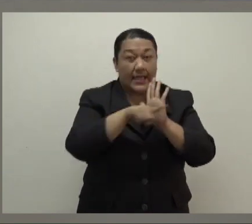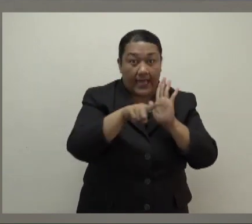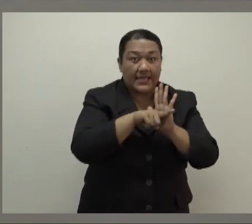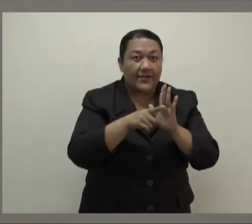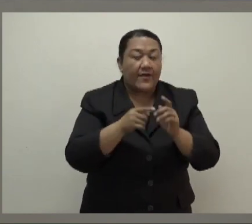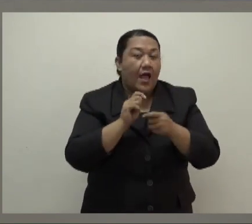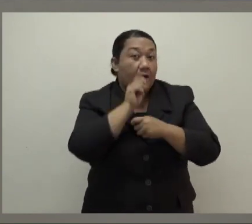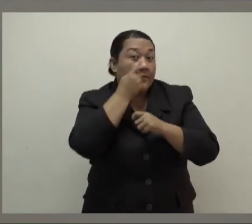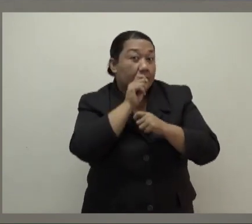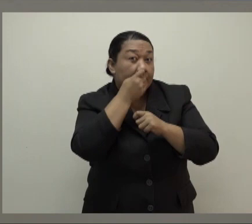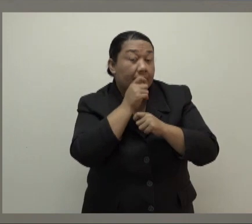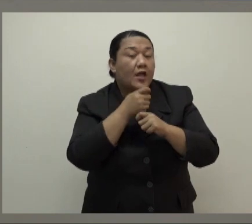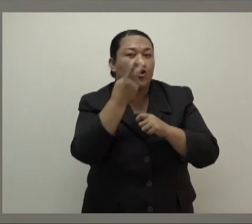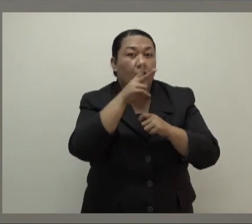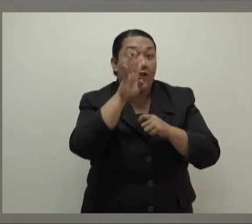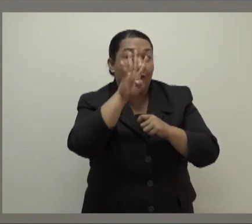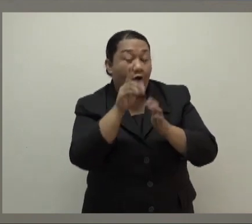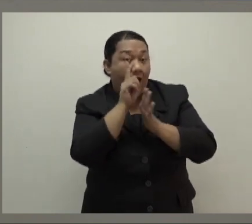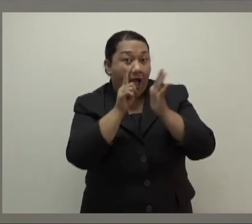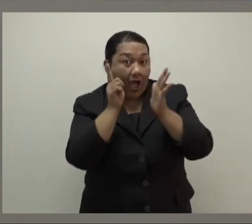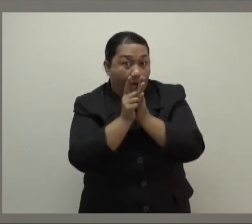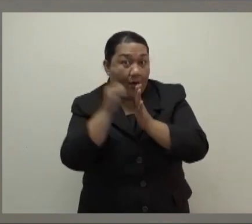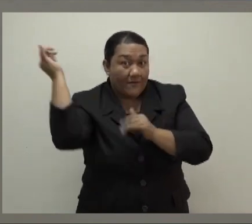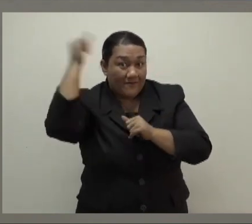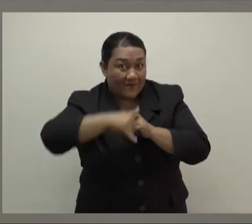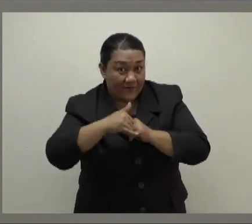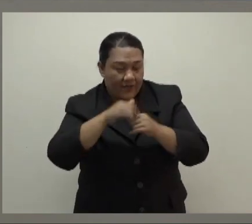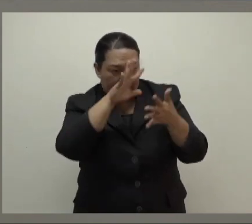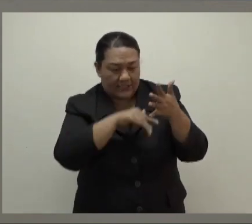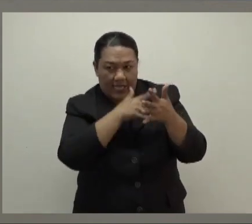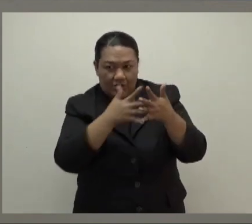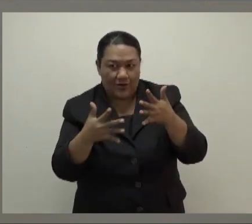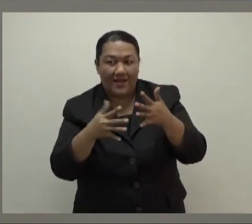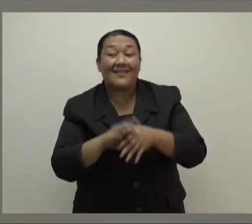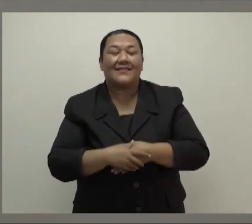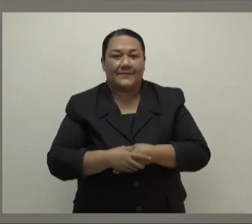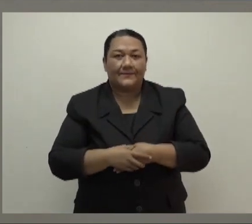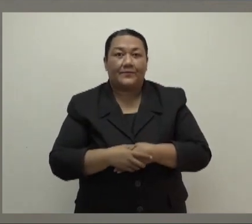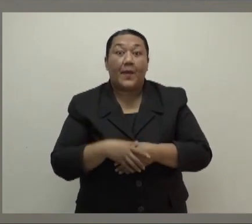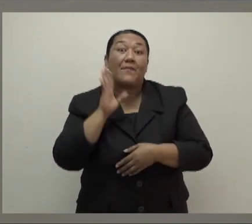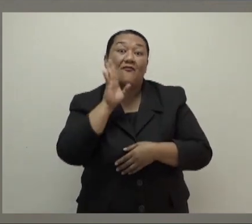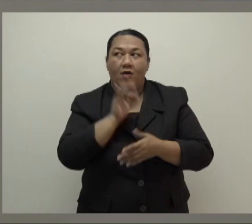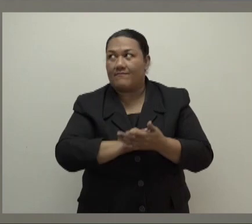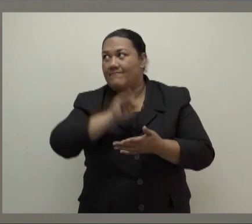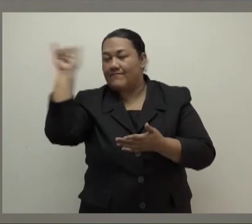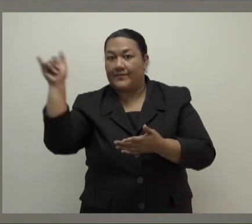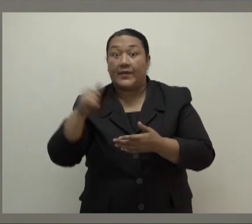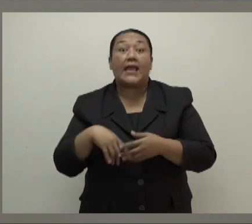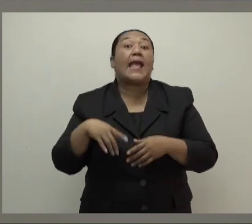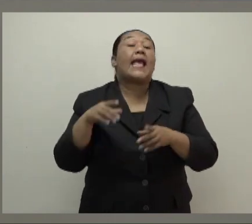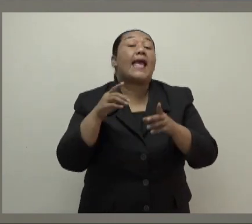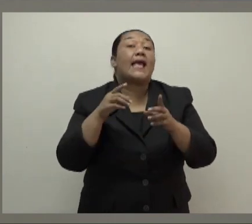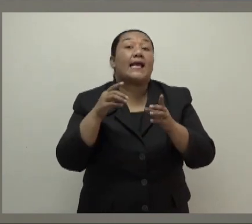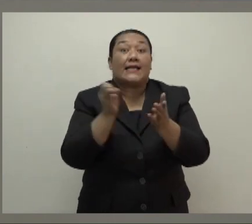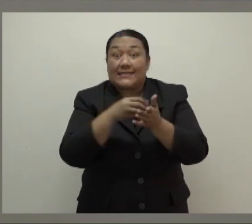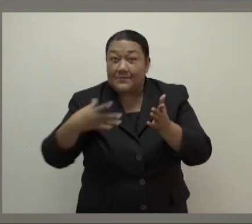test taken within 24 hours of the flight's schedule departure. In other words, the more expensive PCR tests